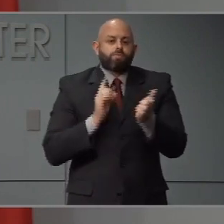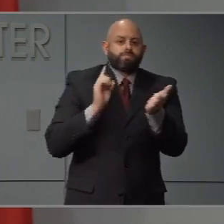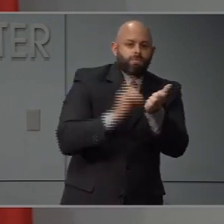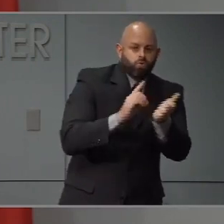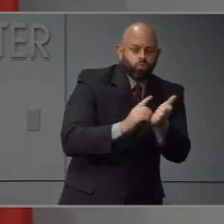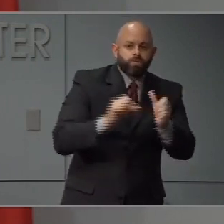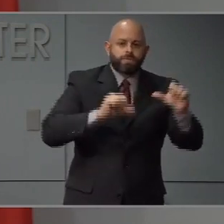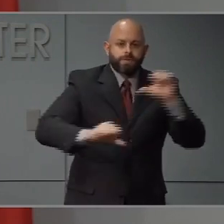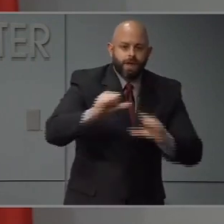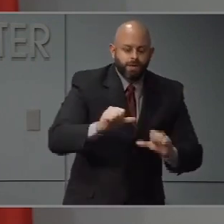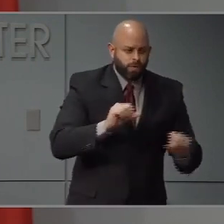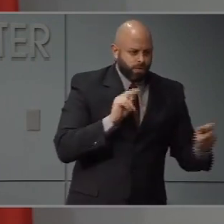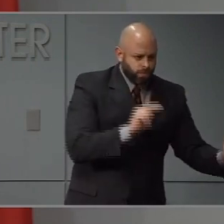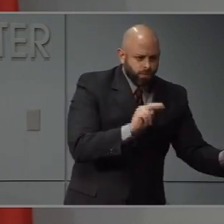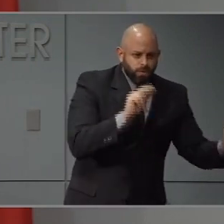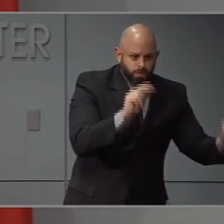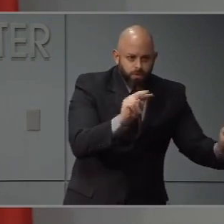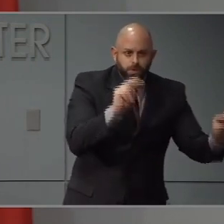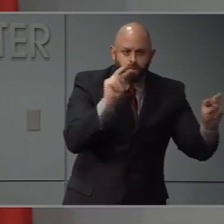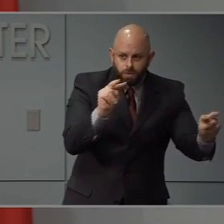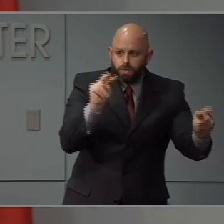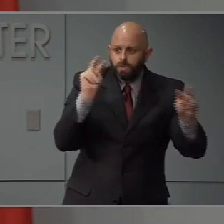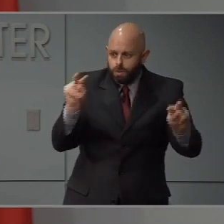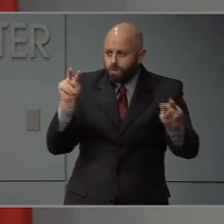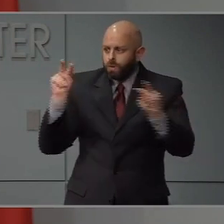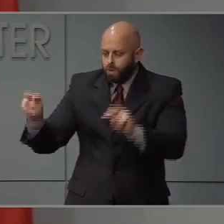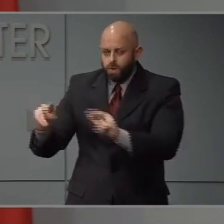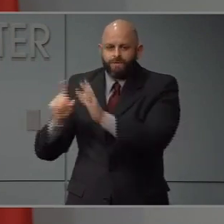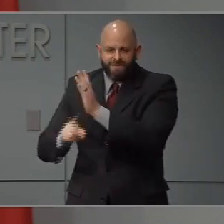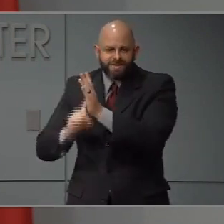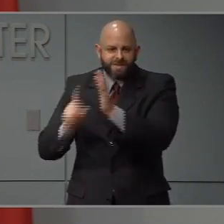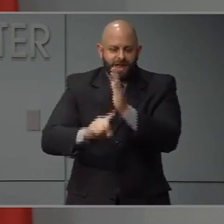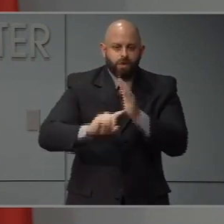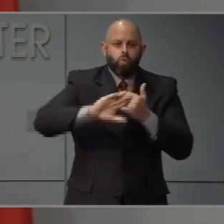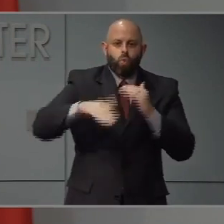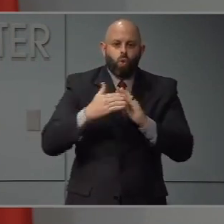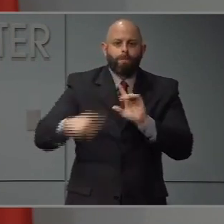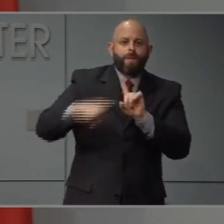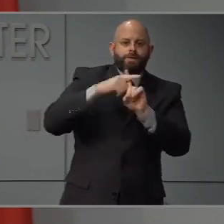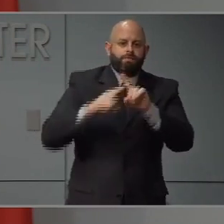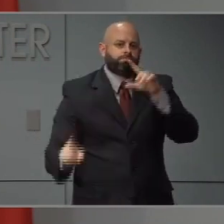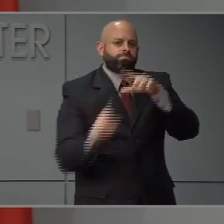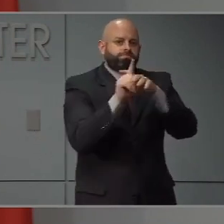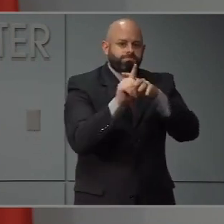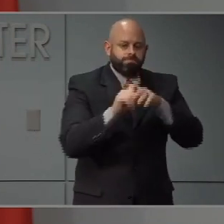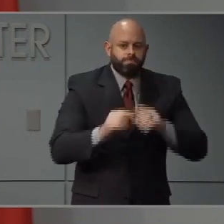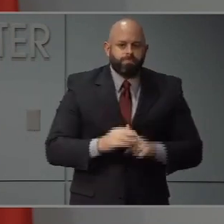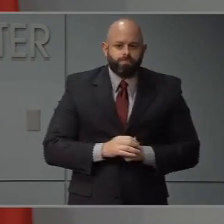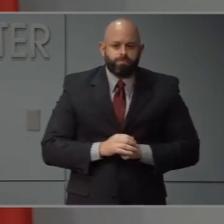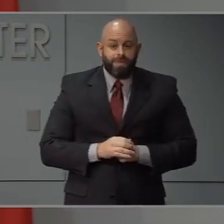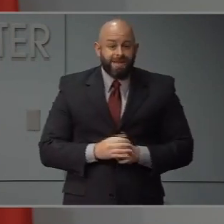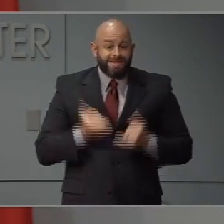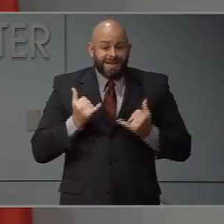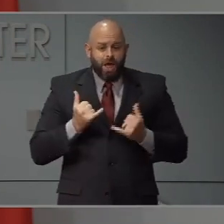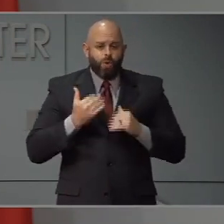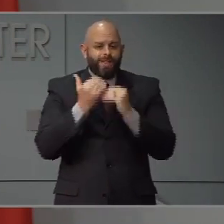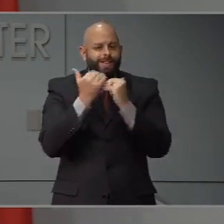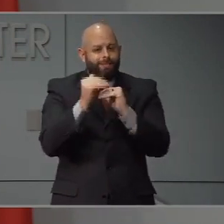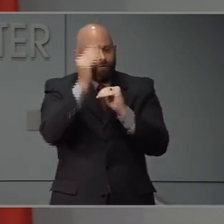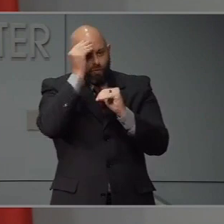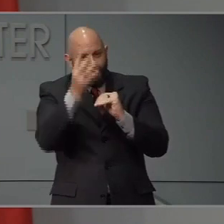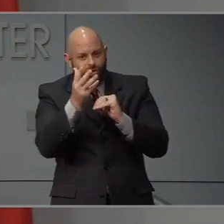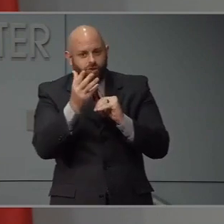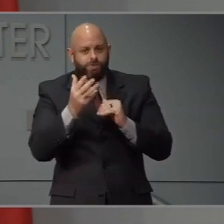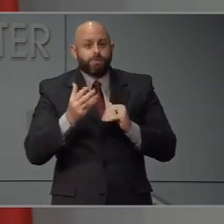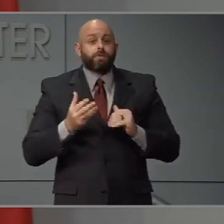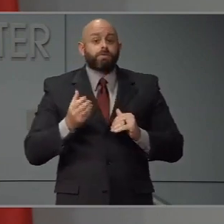suspected cases for further investigation. While I'm not able to share more information about this specific